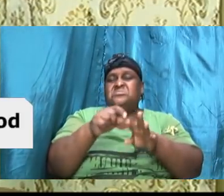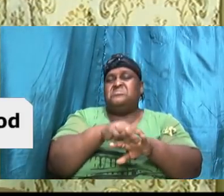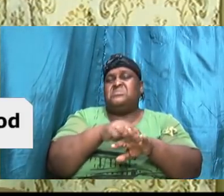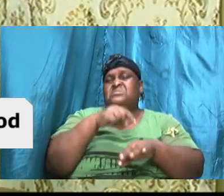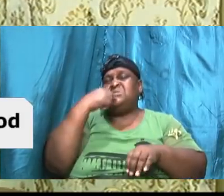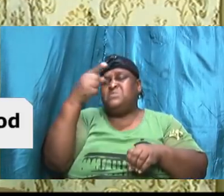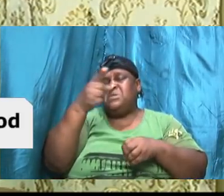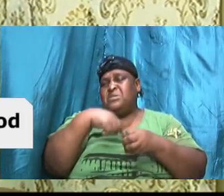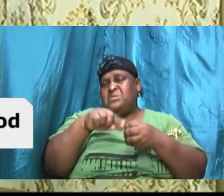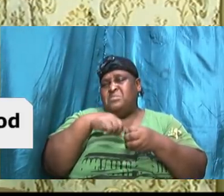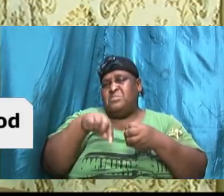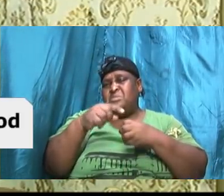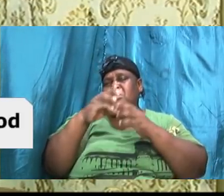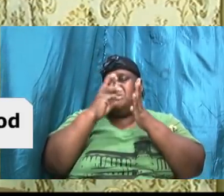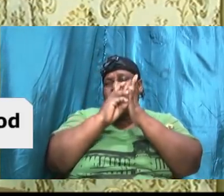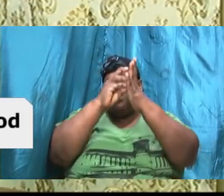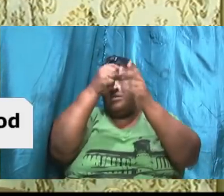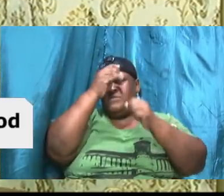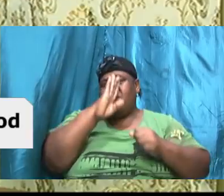Folks,